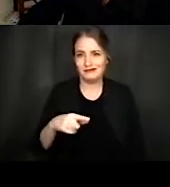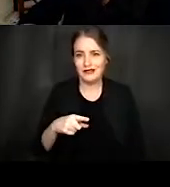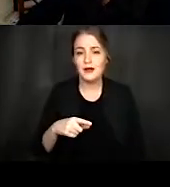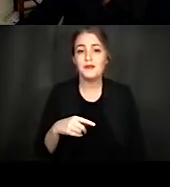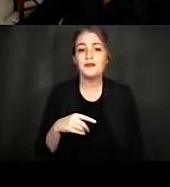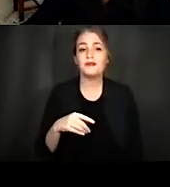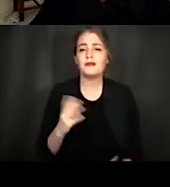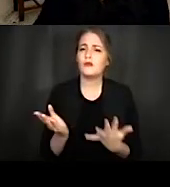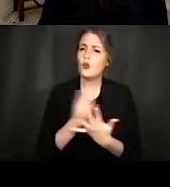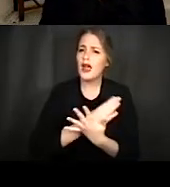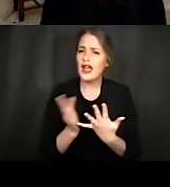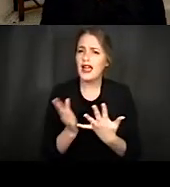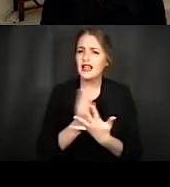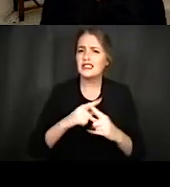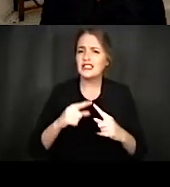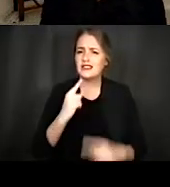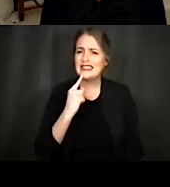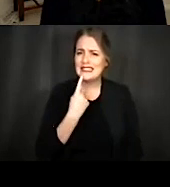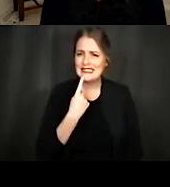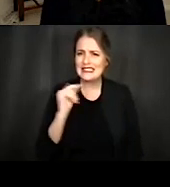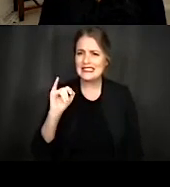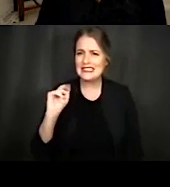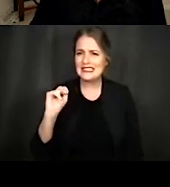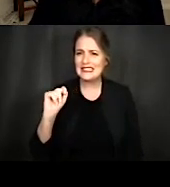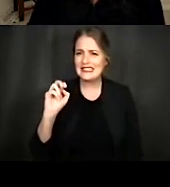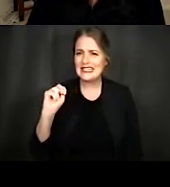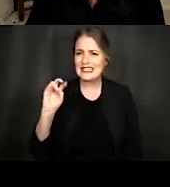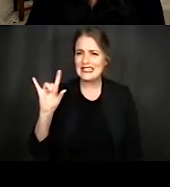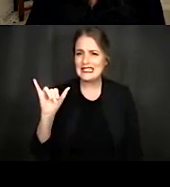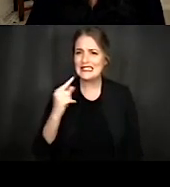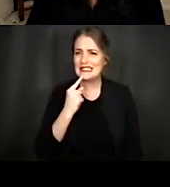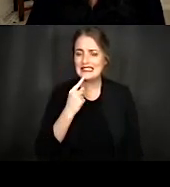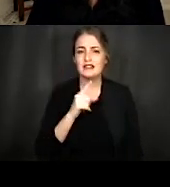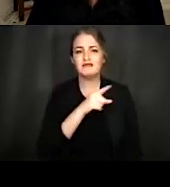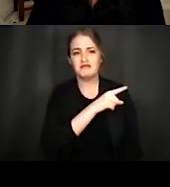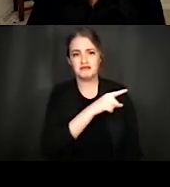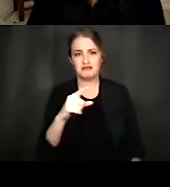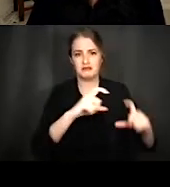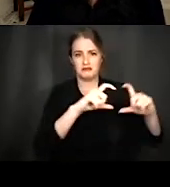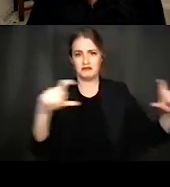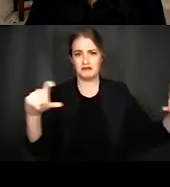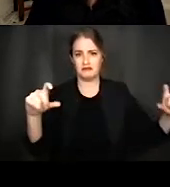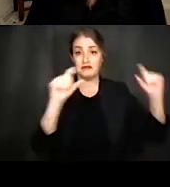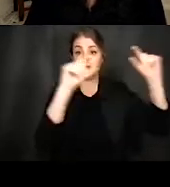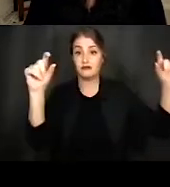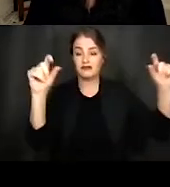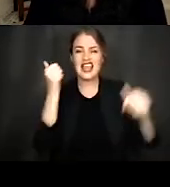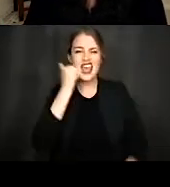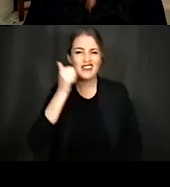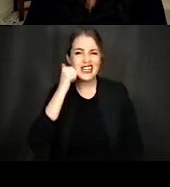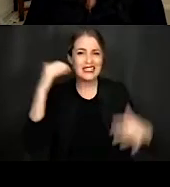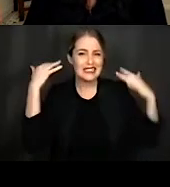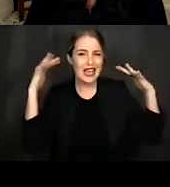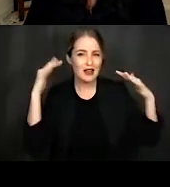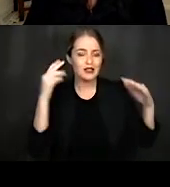intensities we can hear is illustrated here with examples of everyday sounds depicted above. Already we can